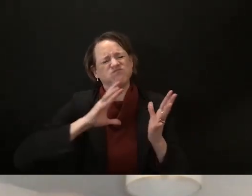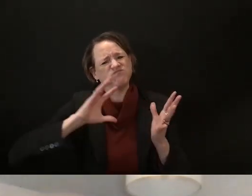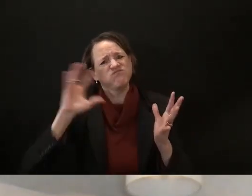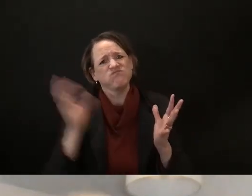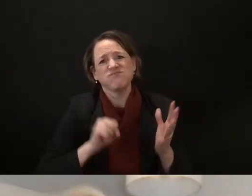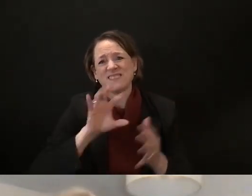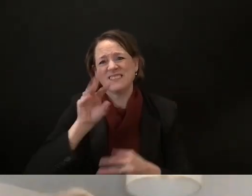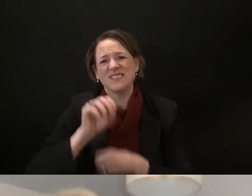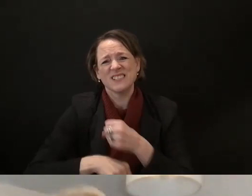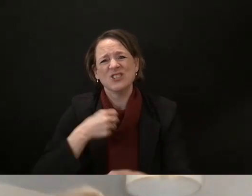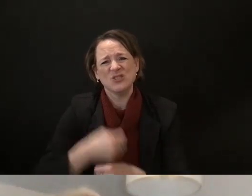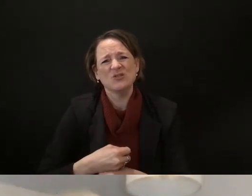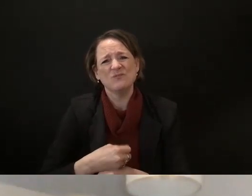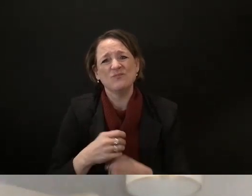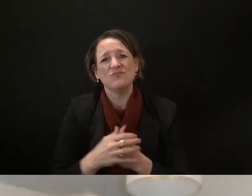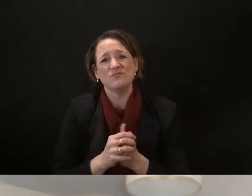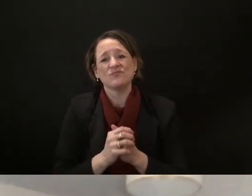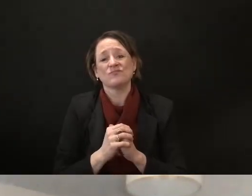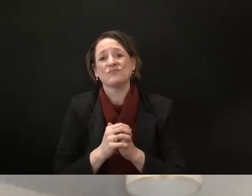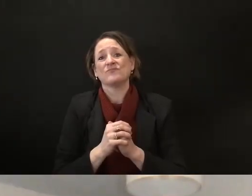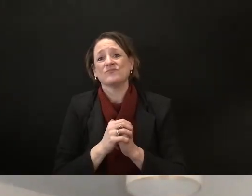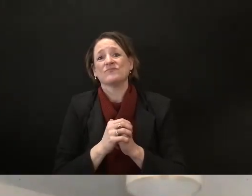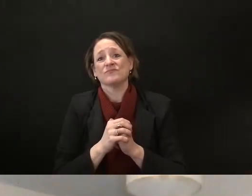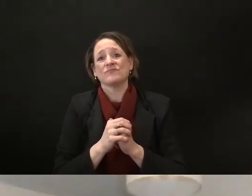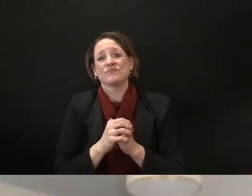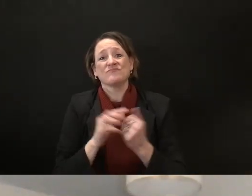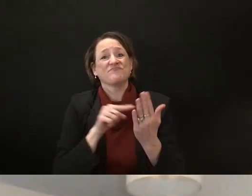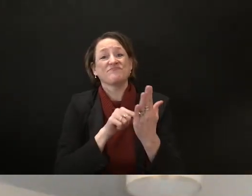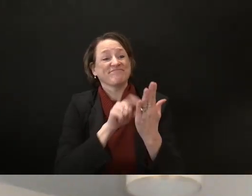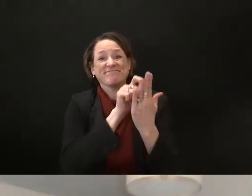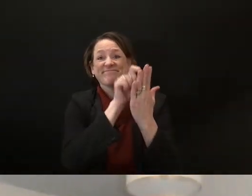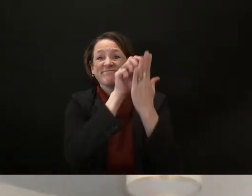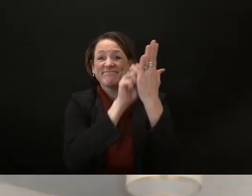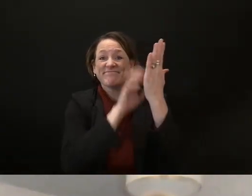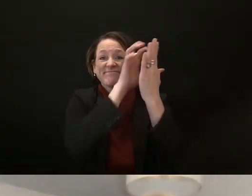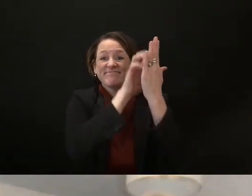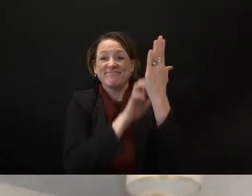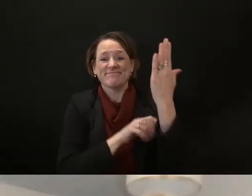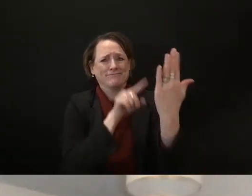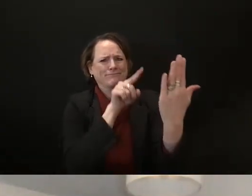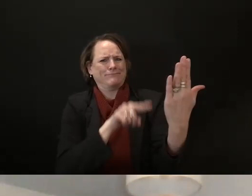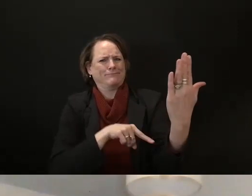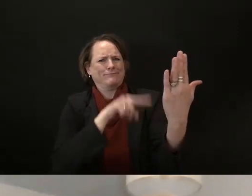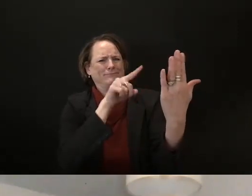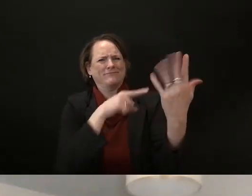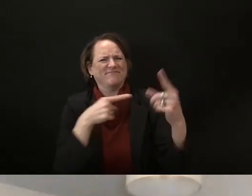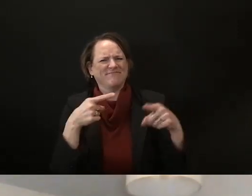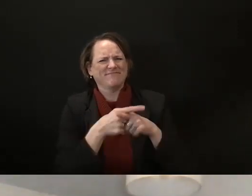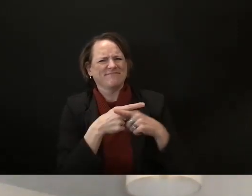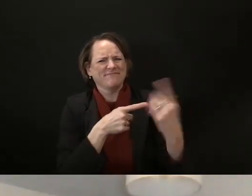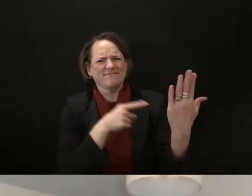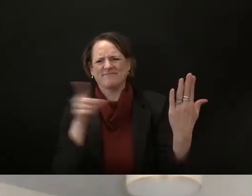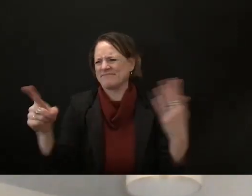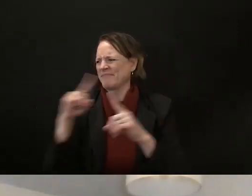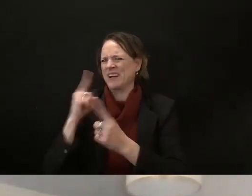written in a confusing way right and they they basically say okay we're just going to identify a lot of that as fraud and that has thrown up so many different